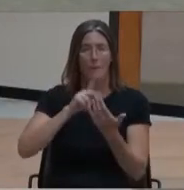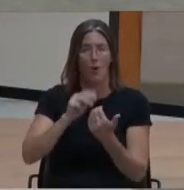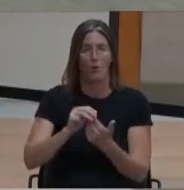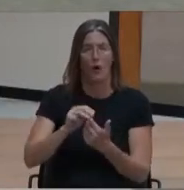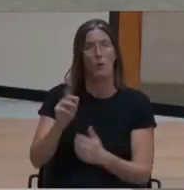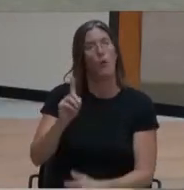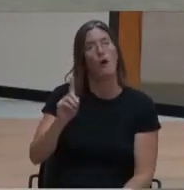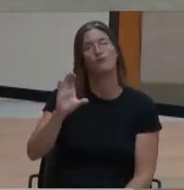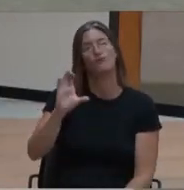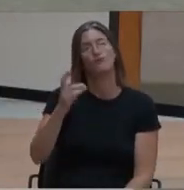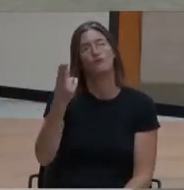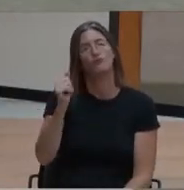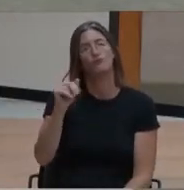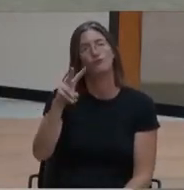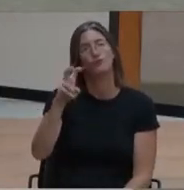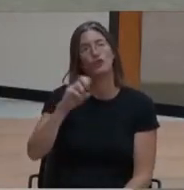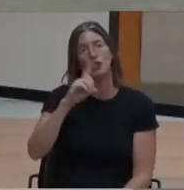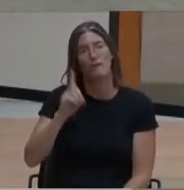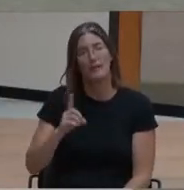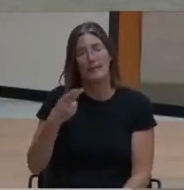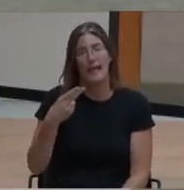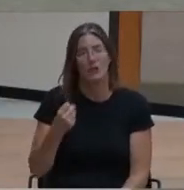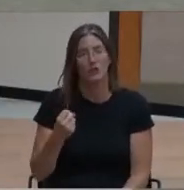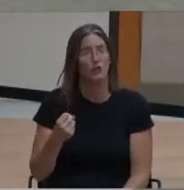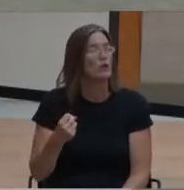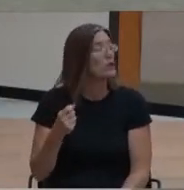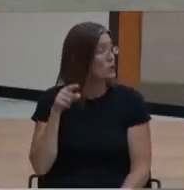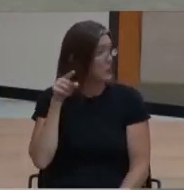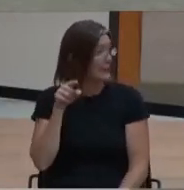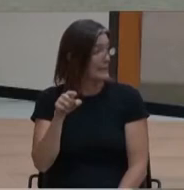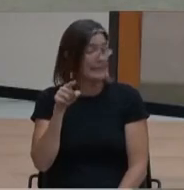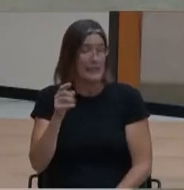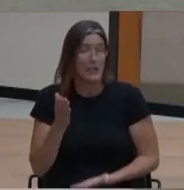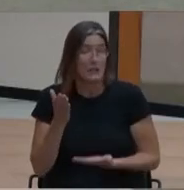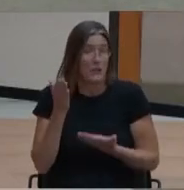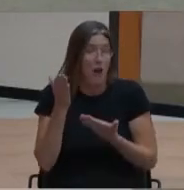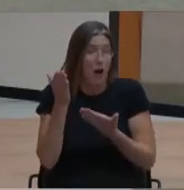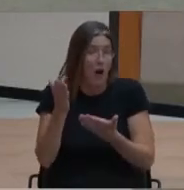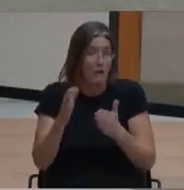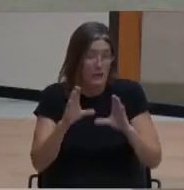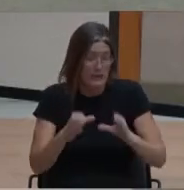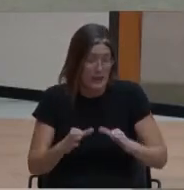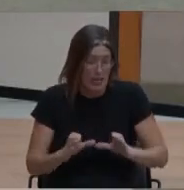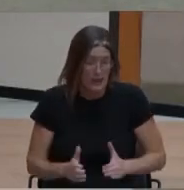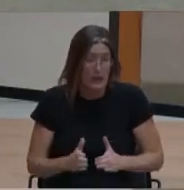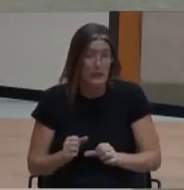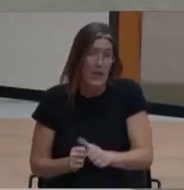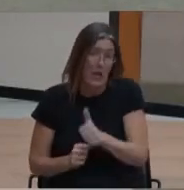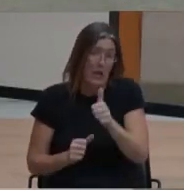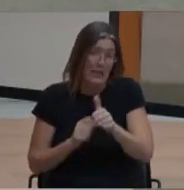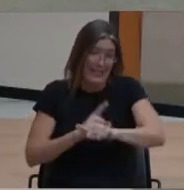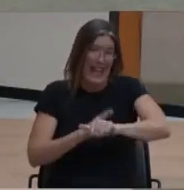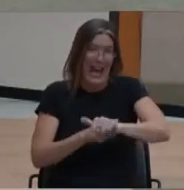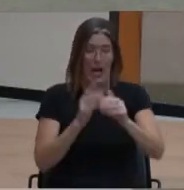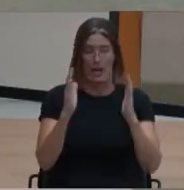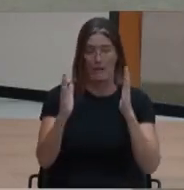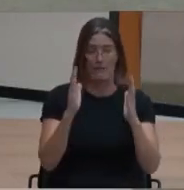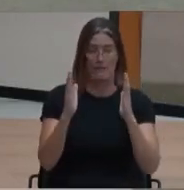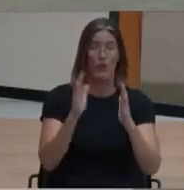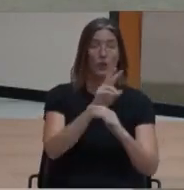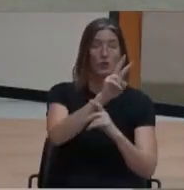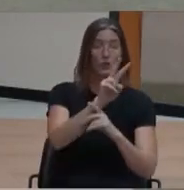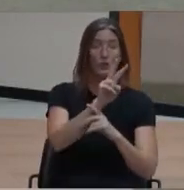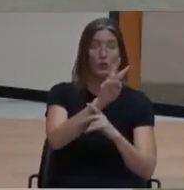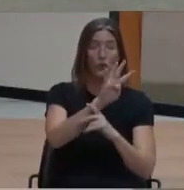concept offers courses to meet graduation requirements at an alternative time frame between the hours of 2.45